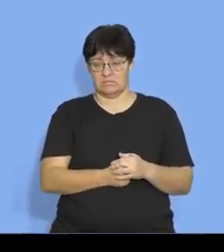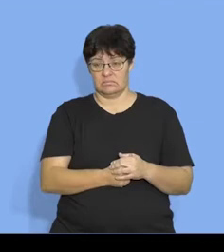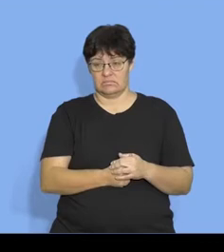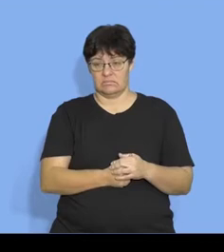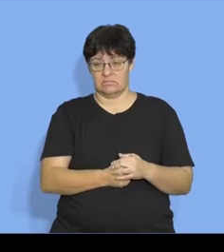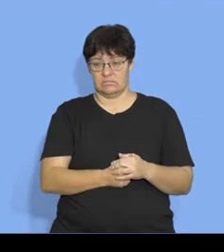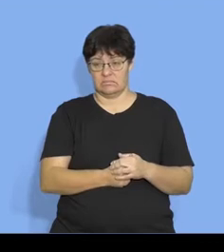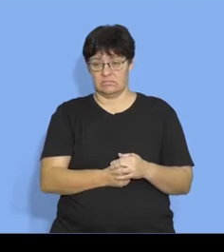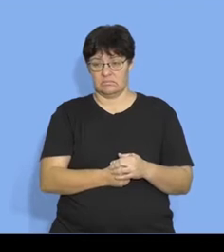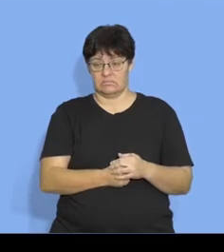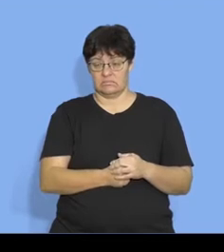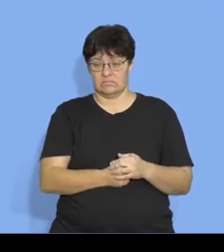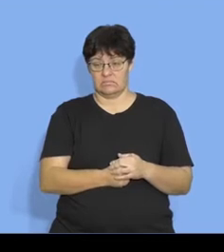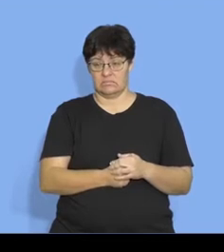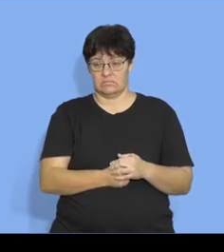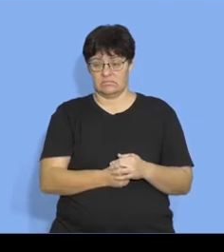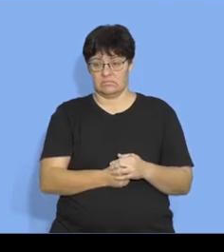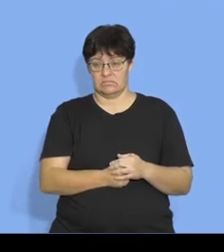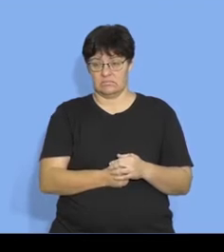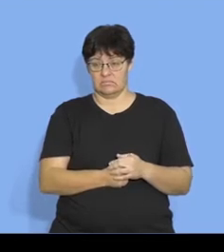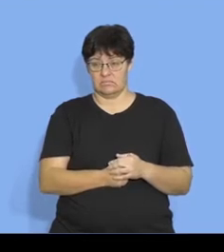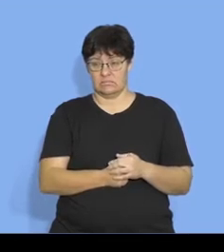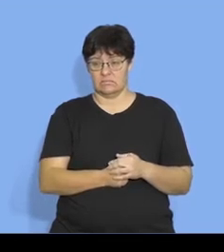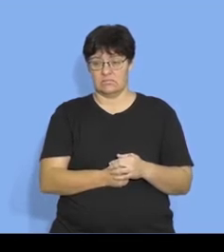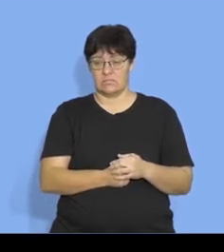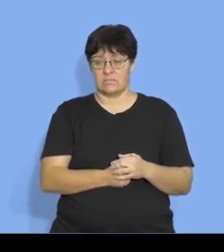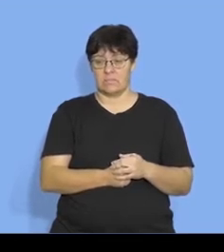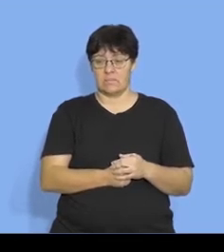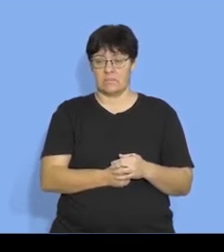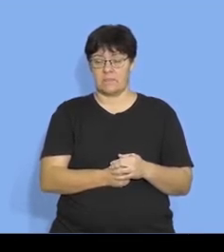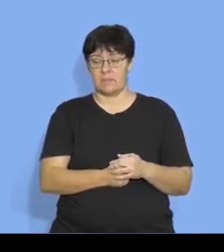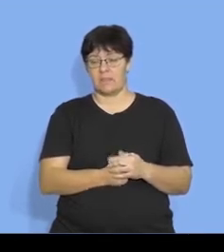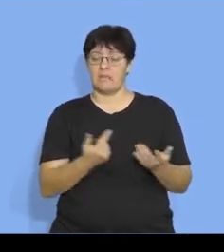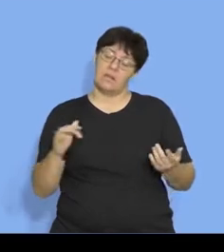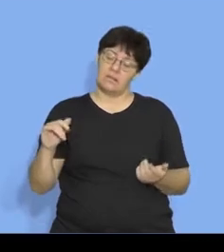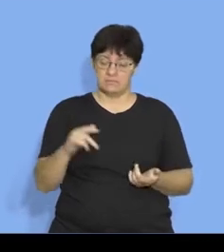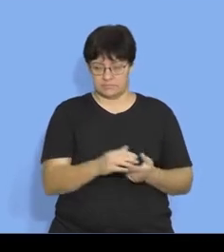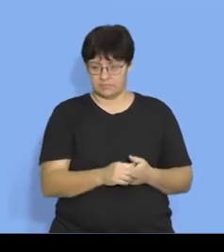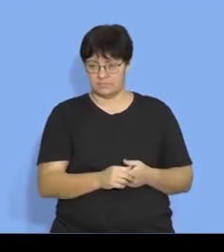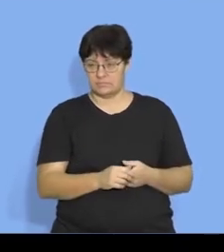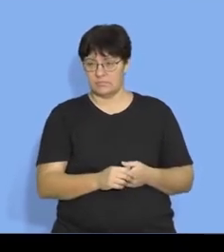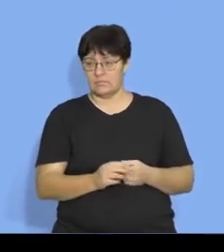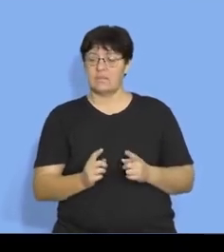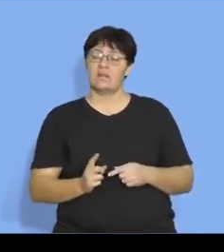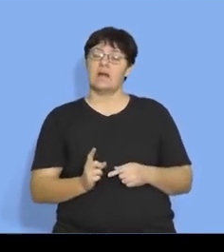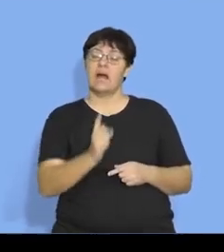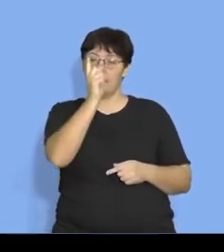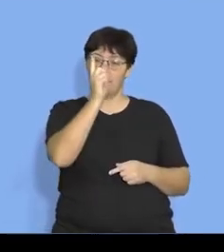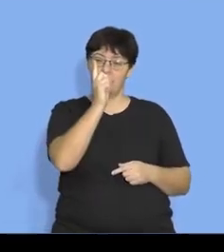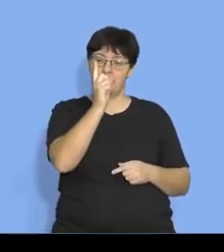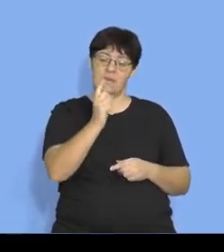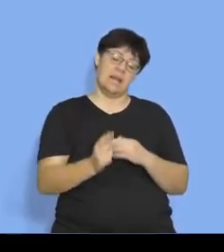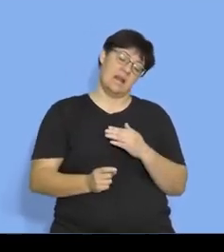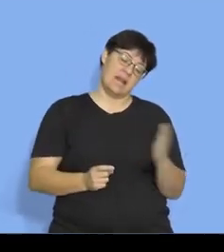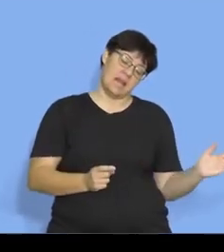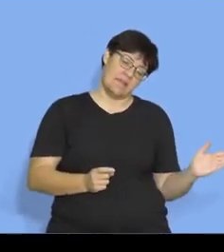now this is quite small so we're going to use that just now then she walks along and she goes up and then she goes